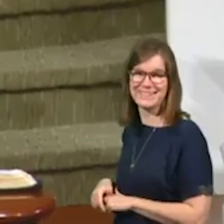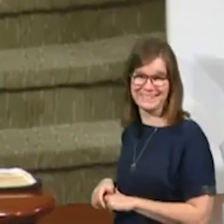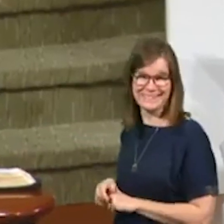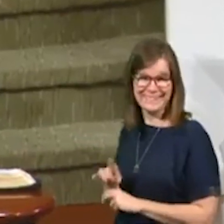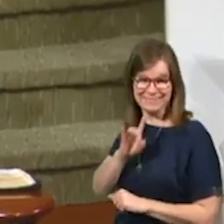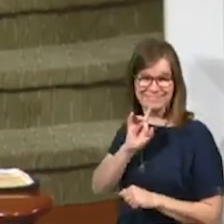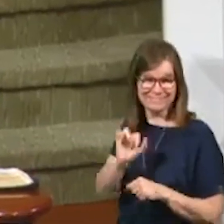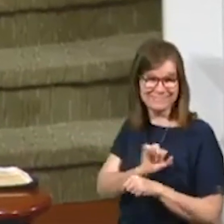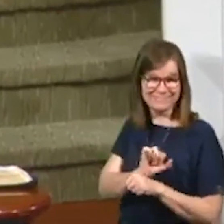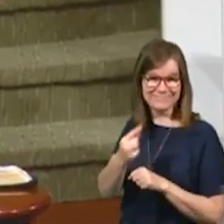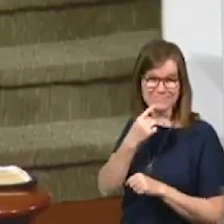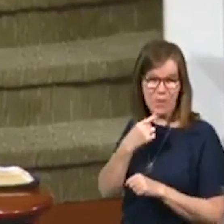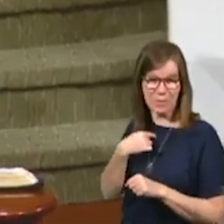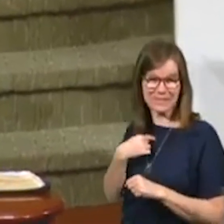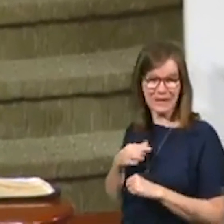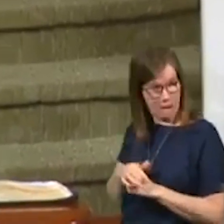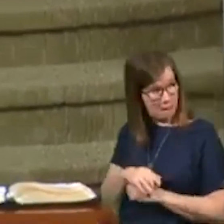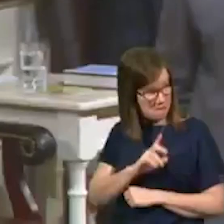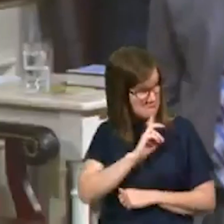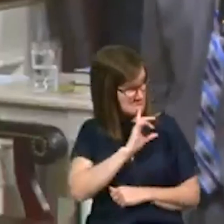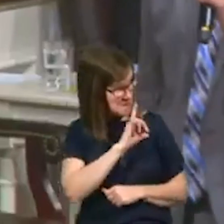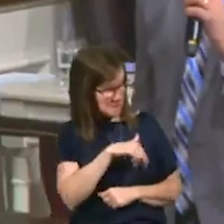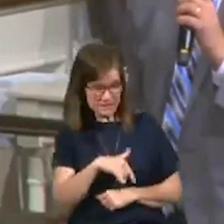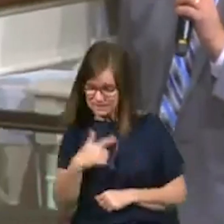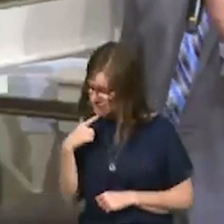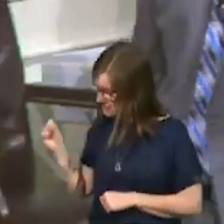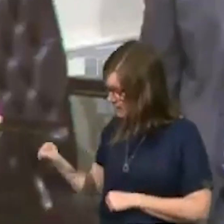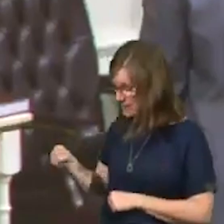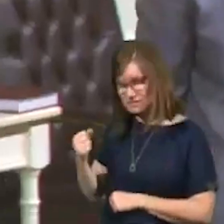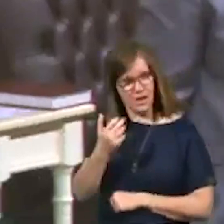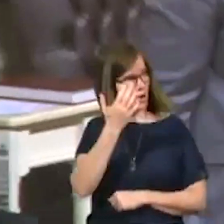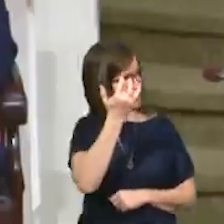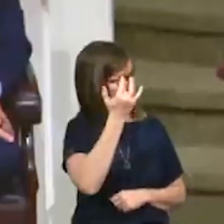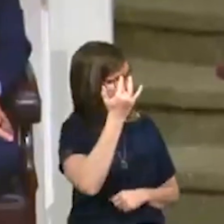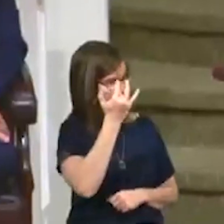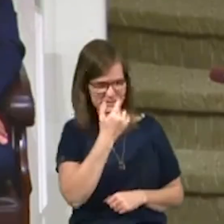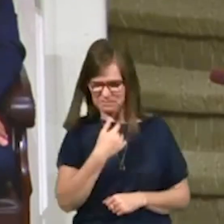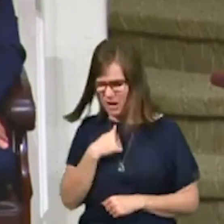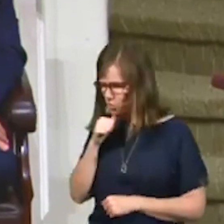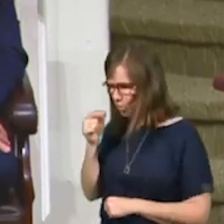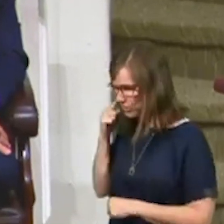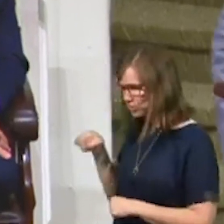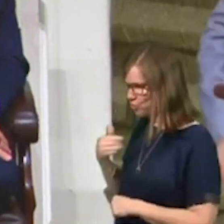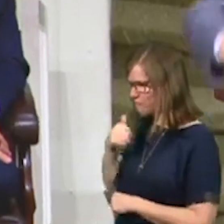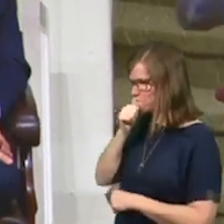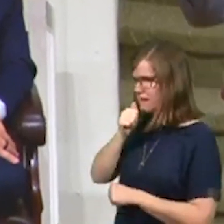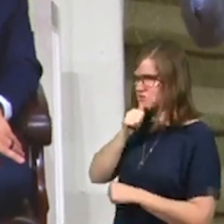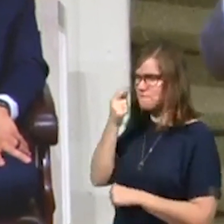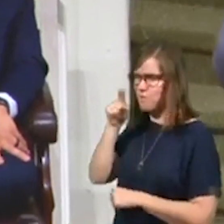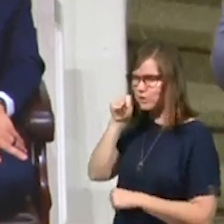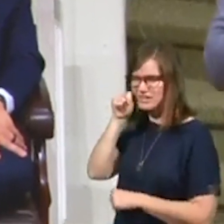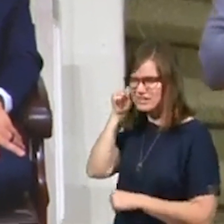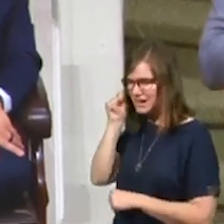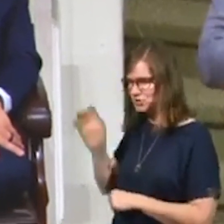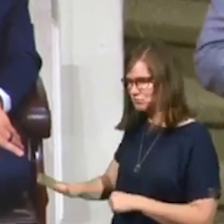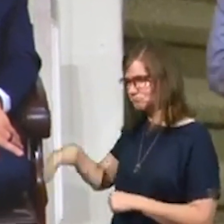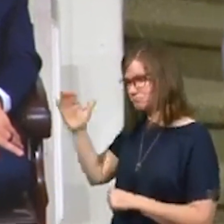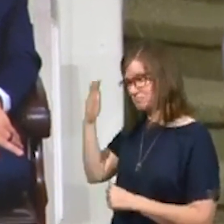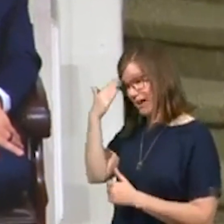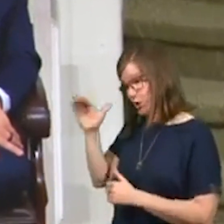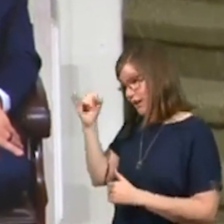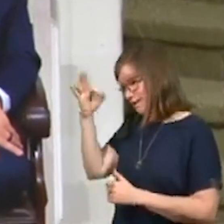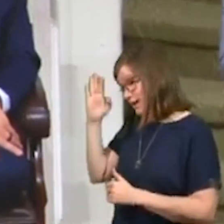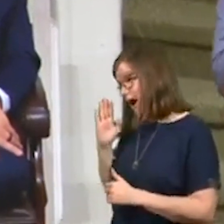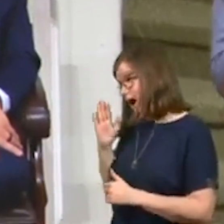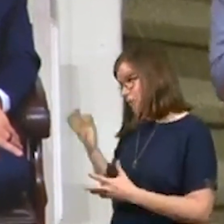He did. He said that. I said, really? He said, yes. I said, why? He said, I don't think you have patience for teenagers and just kind of the way you were raised. I don't know. I mean, if